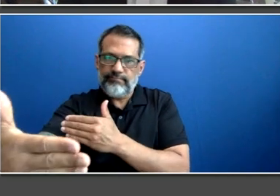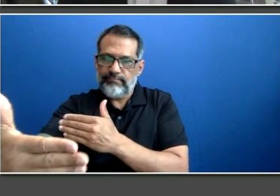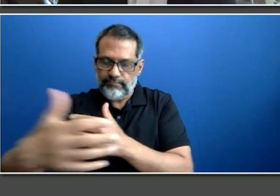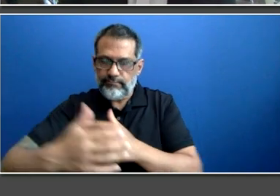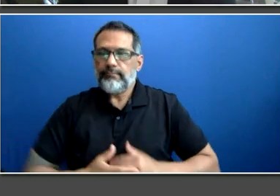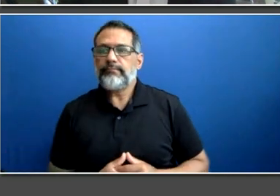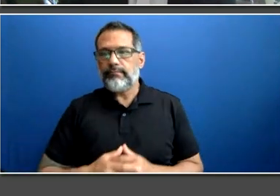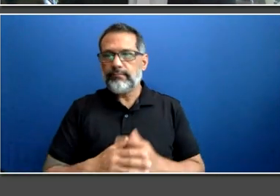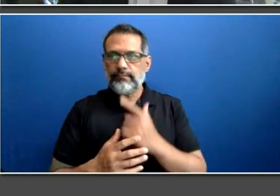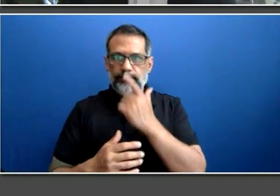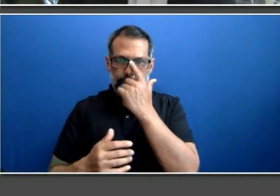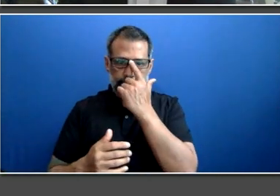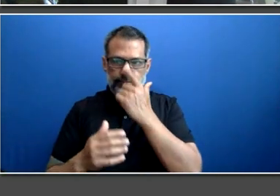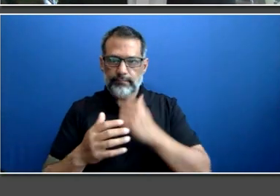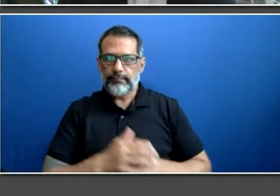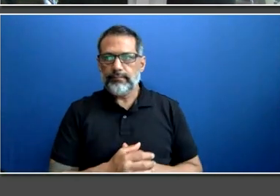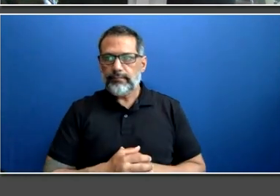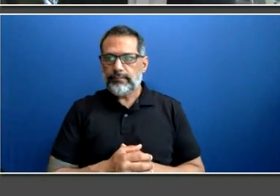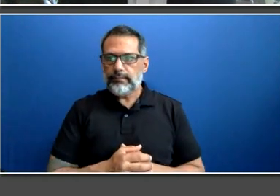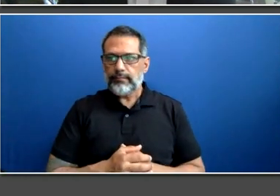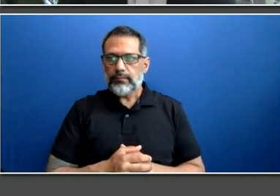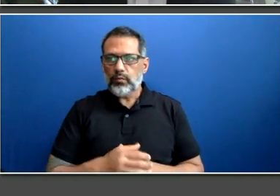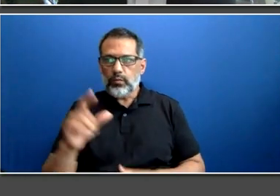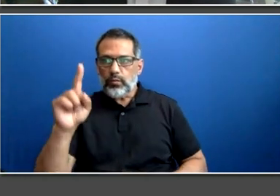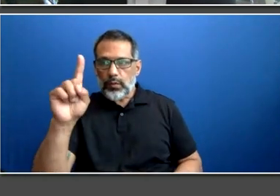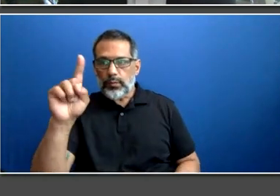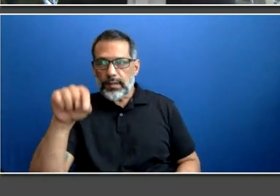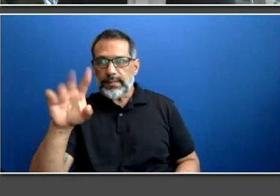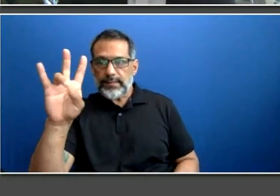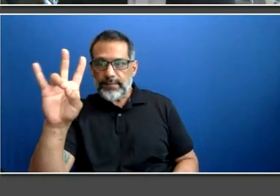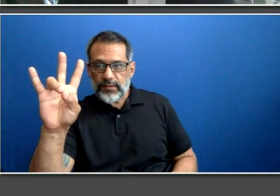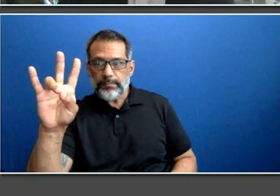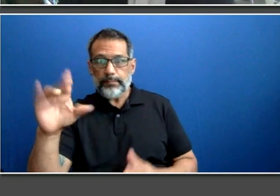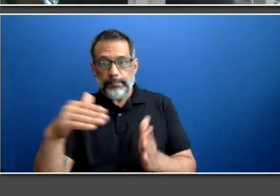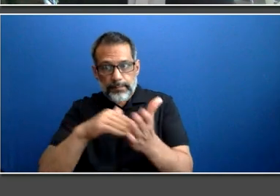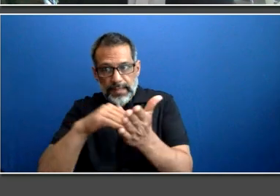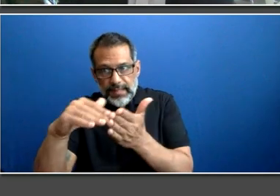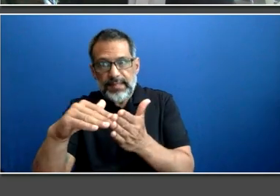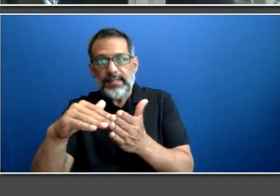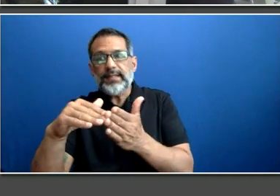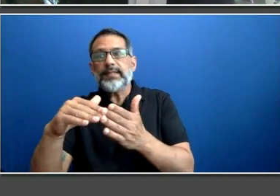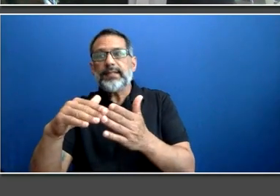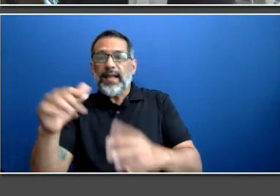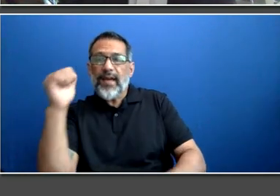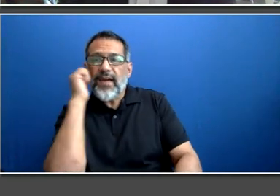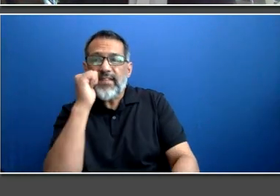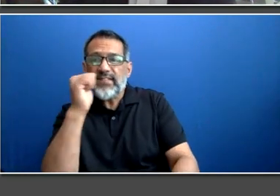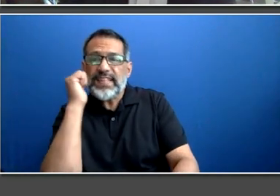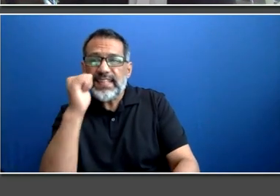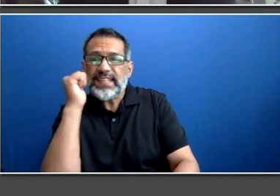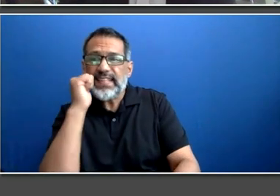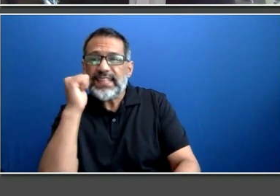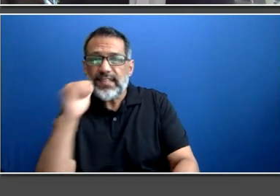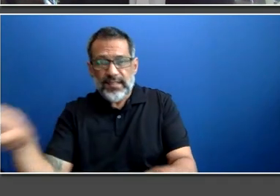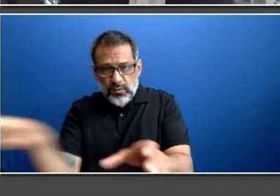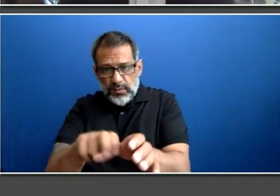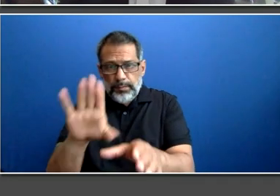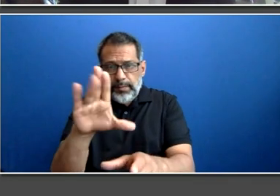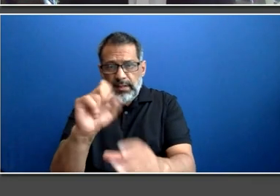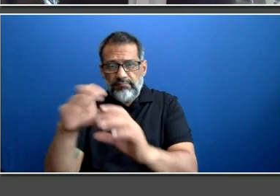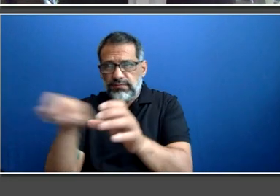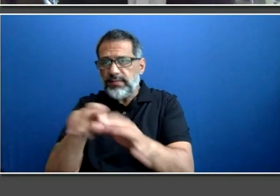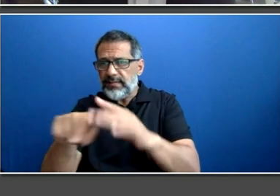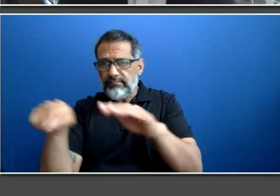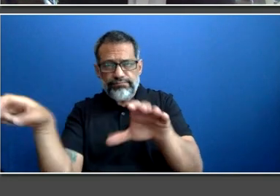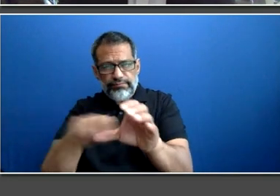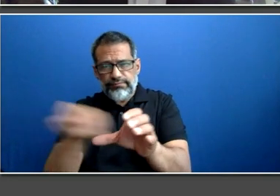reduced ridership, we still continue to carry hundreds of thousands of people daily. You know, and we're hard at work building a world